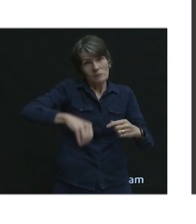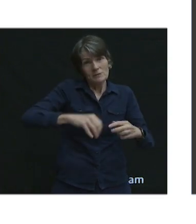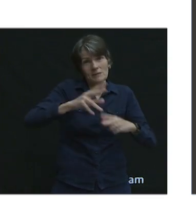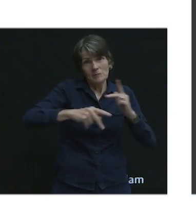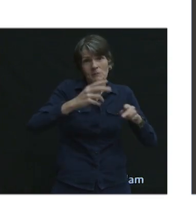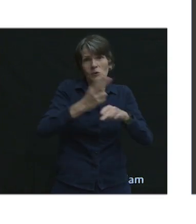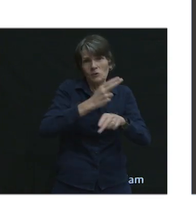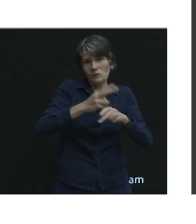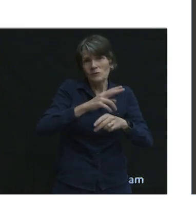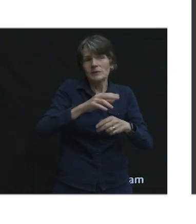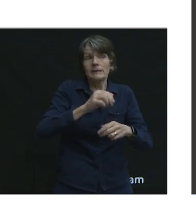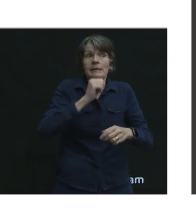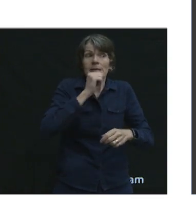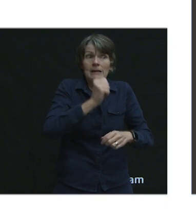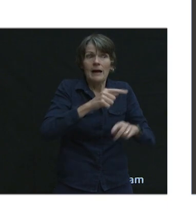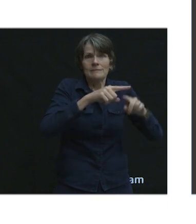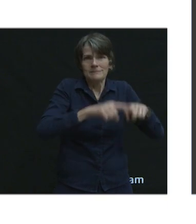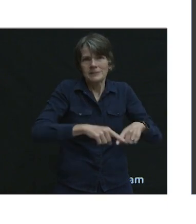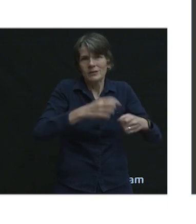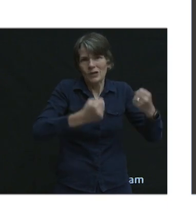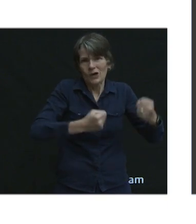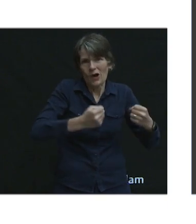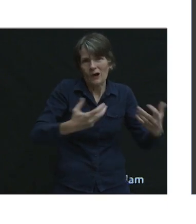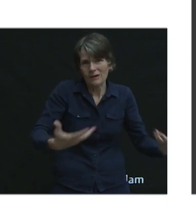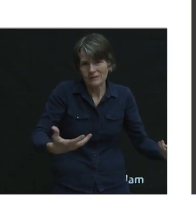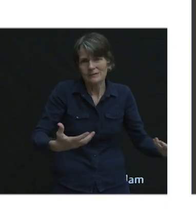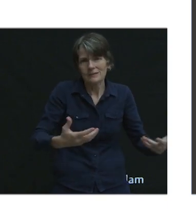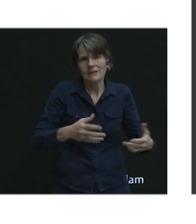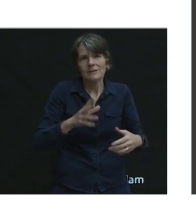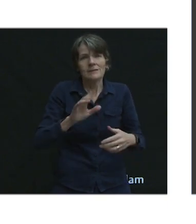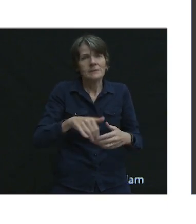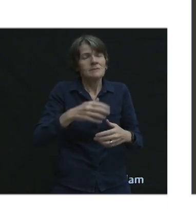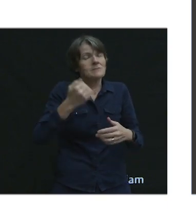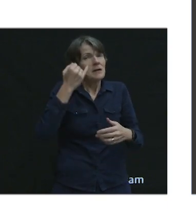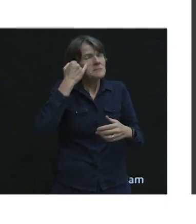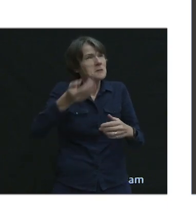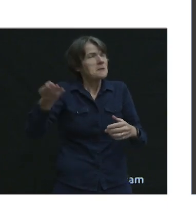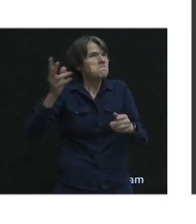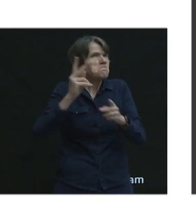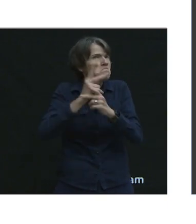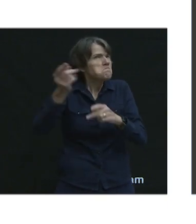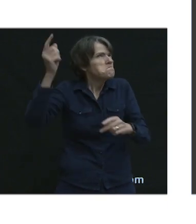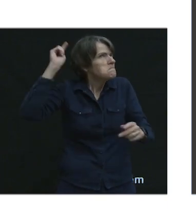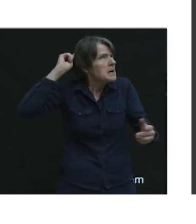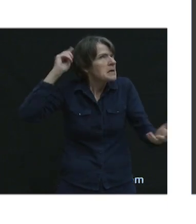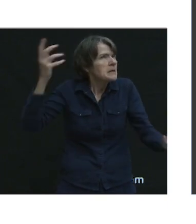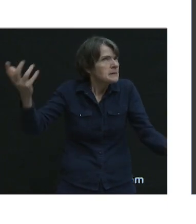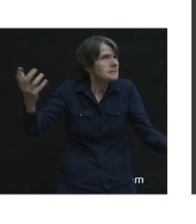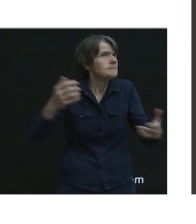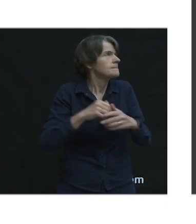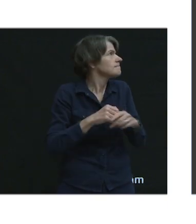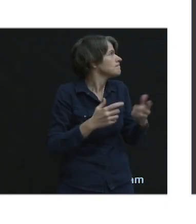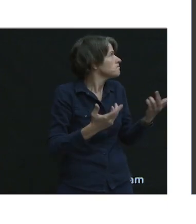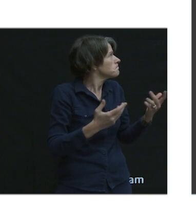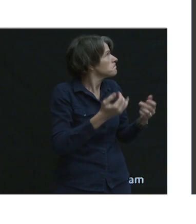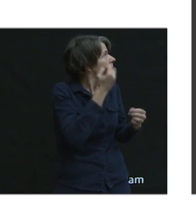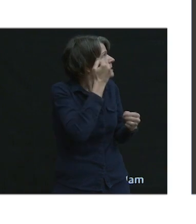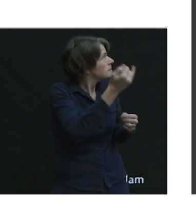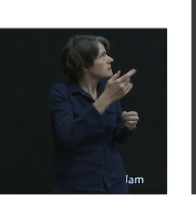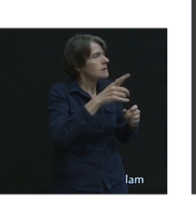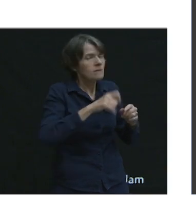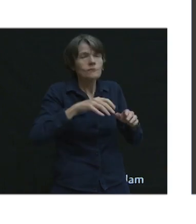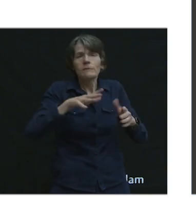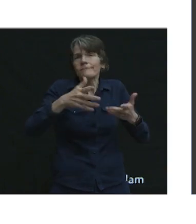there. This is sort of a framing I would suggest to keep in mind as you go forward. It comes from cycling, but it would work as well in